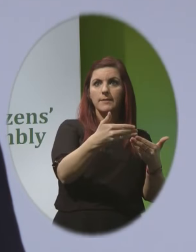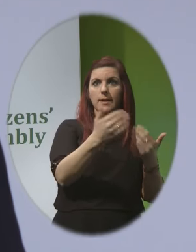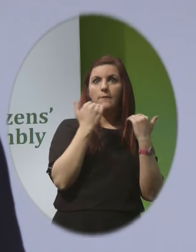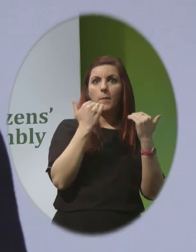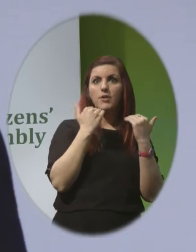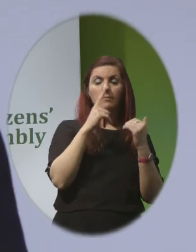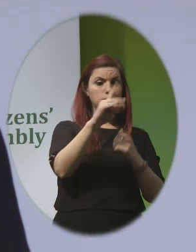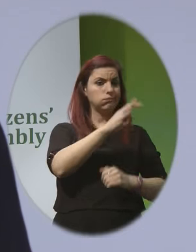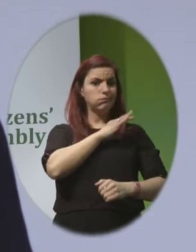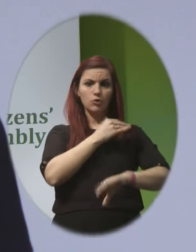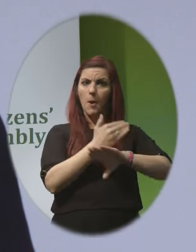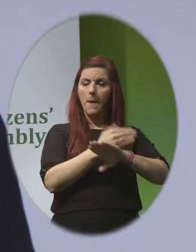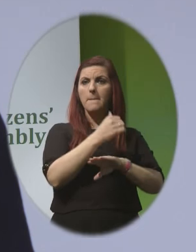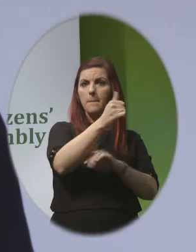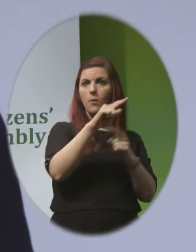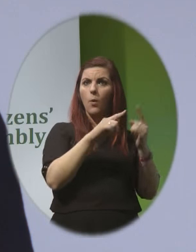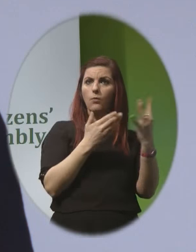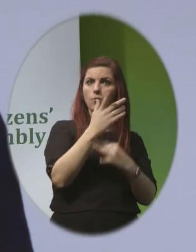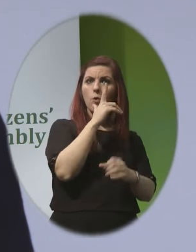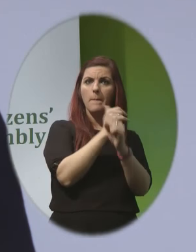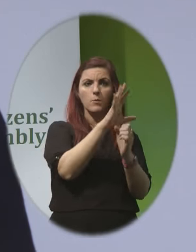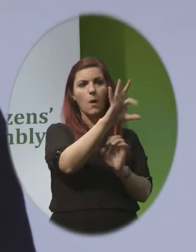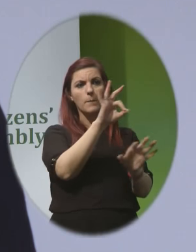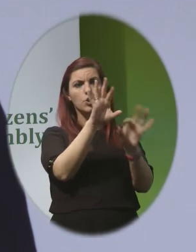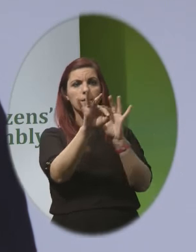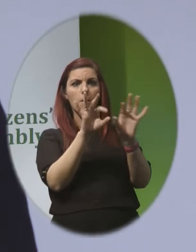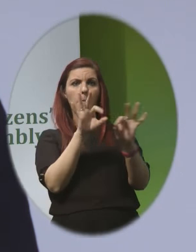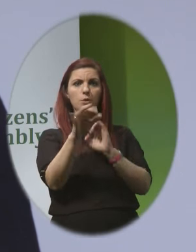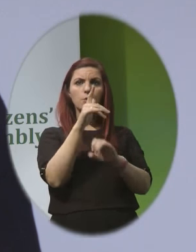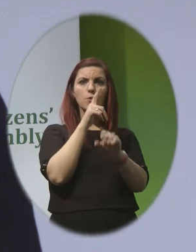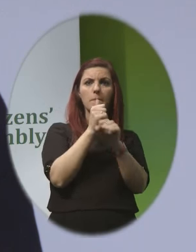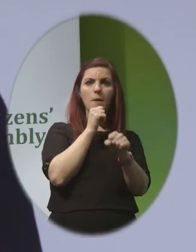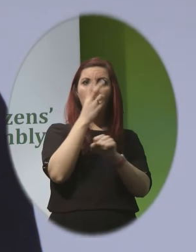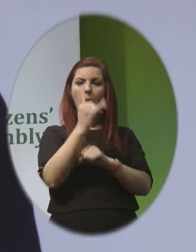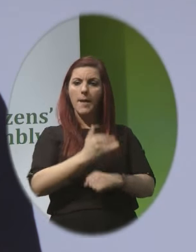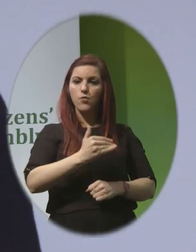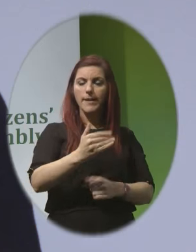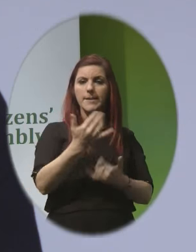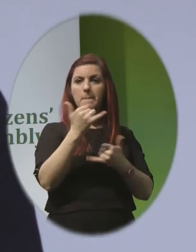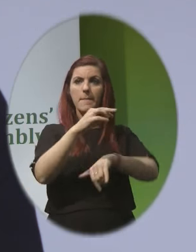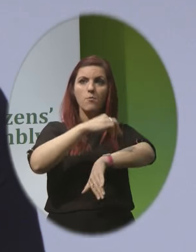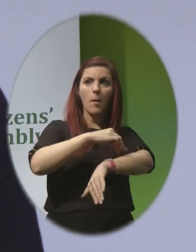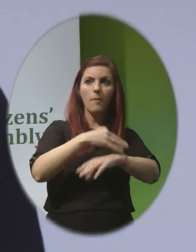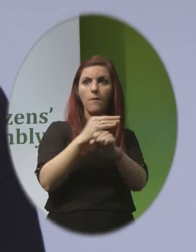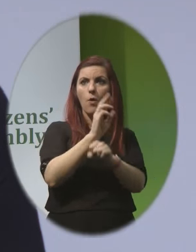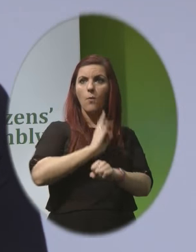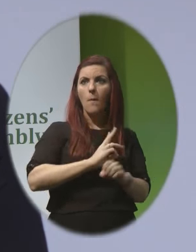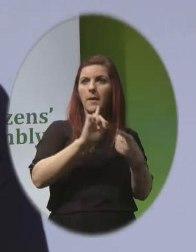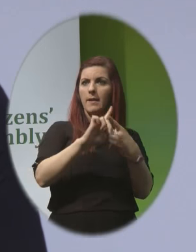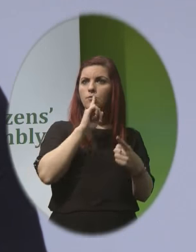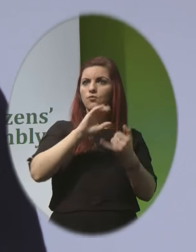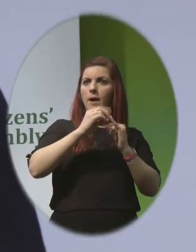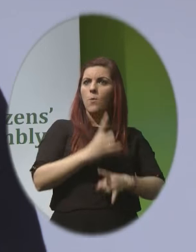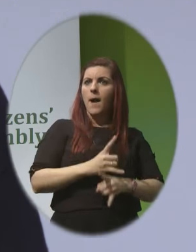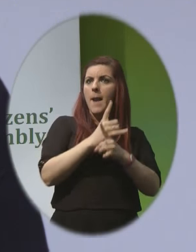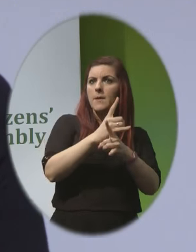very good at their job they go through options available to women tease out the reason why their pregnancy may be a problem for them and try to help